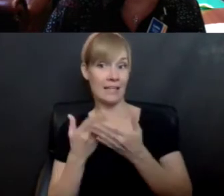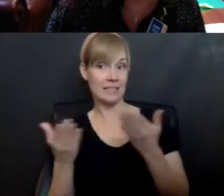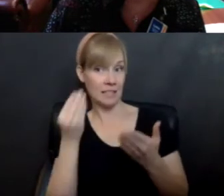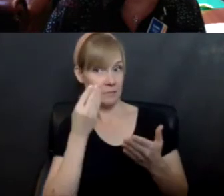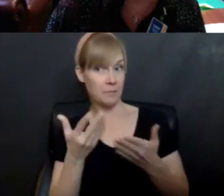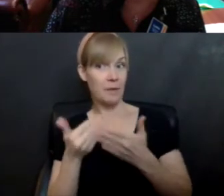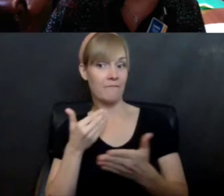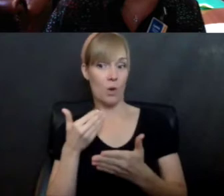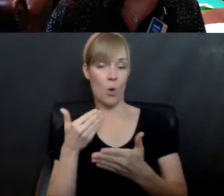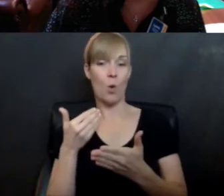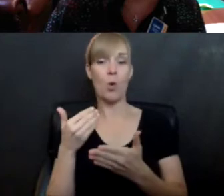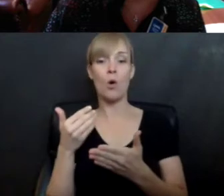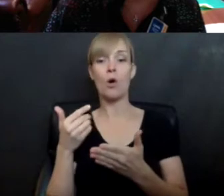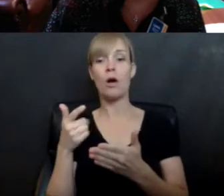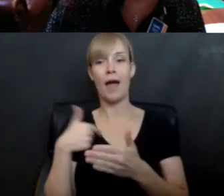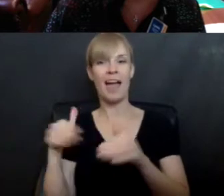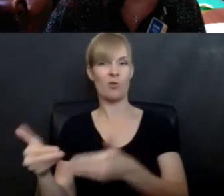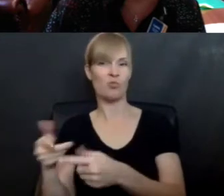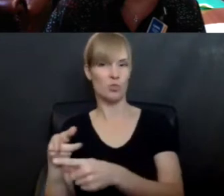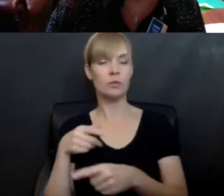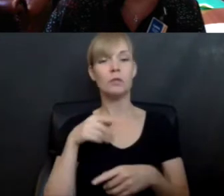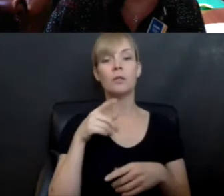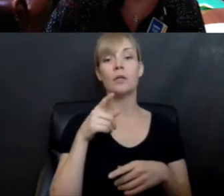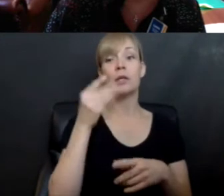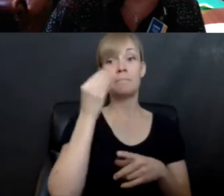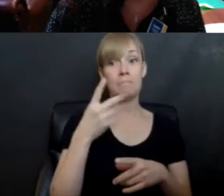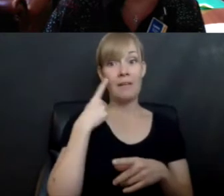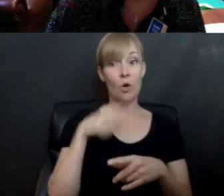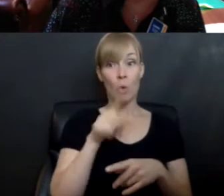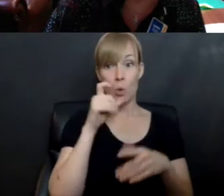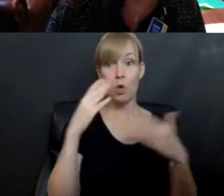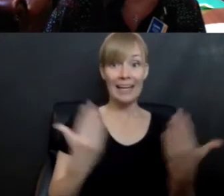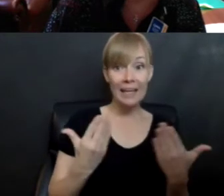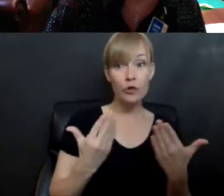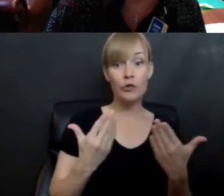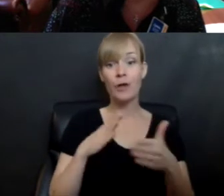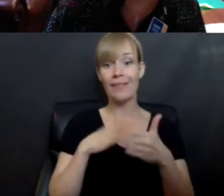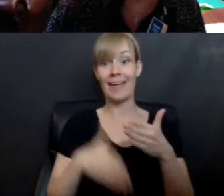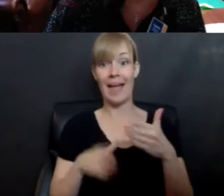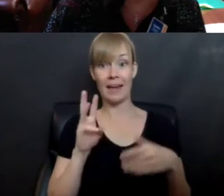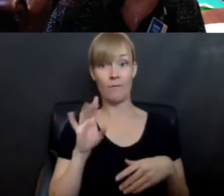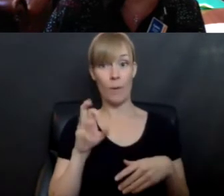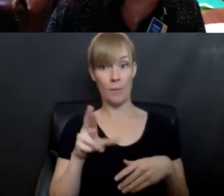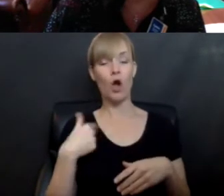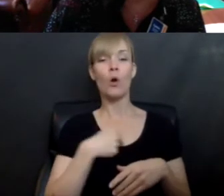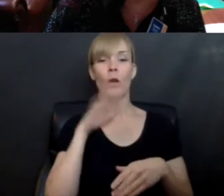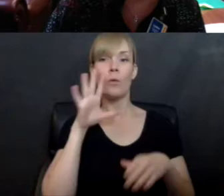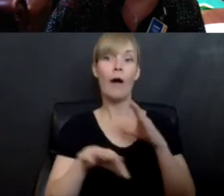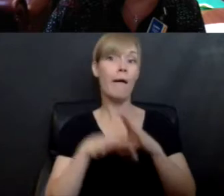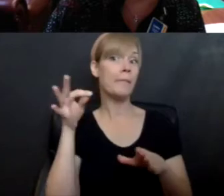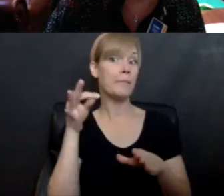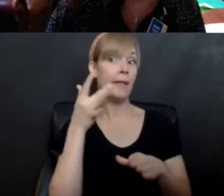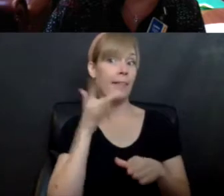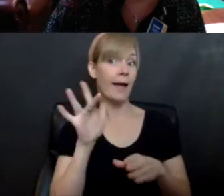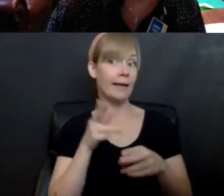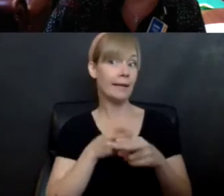stick around because at the end, from among those of you who are signed in and present at the end of the webinar, we will draw some lucky names to win